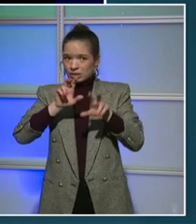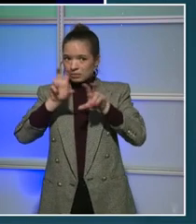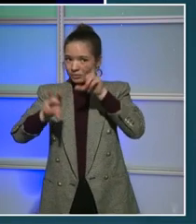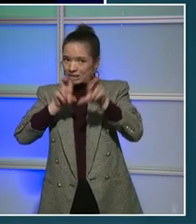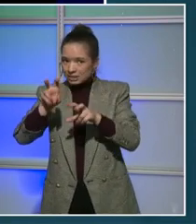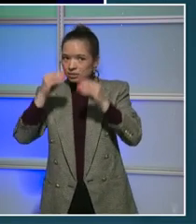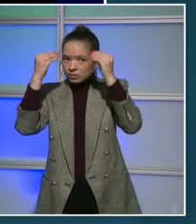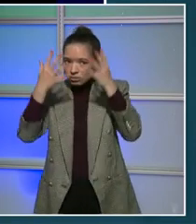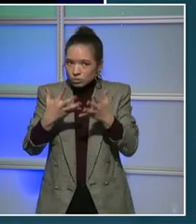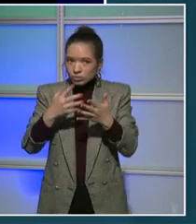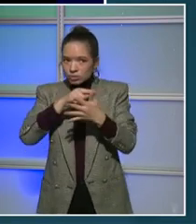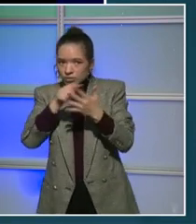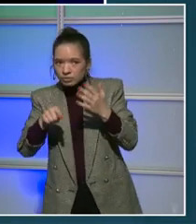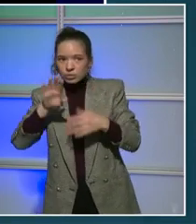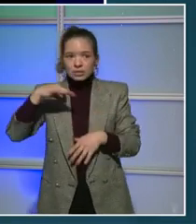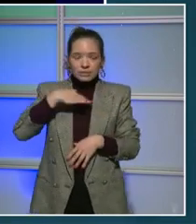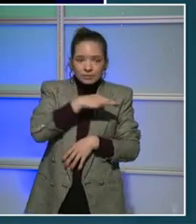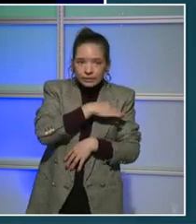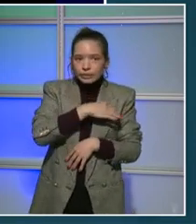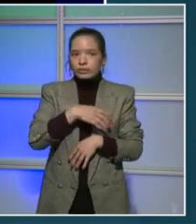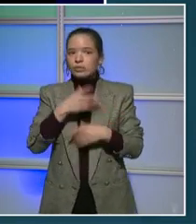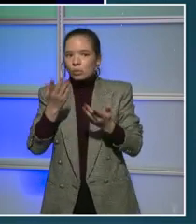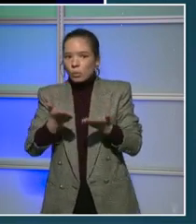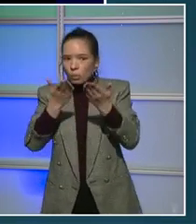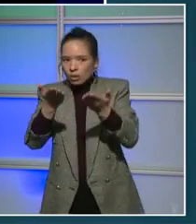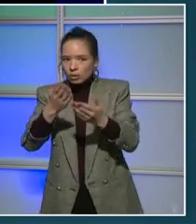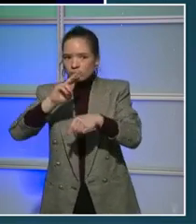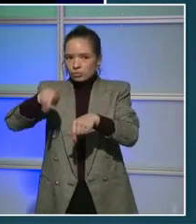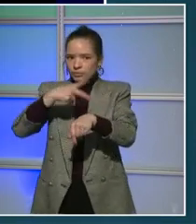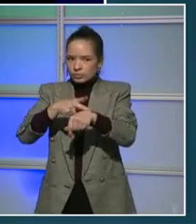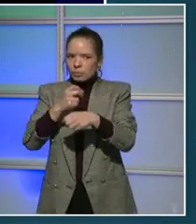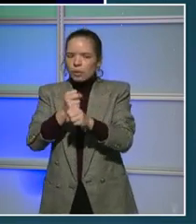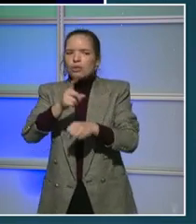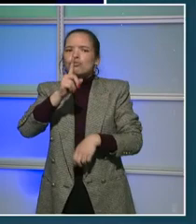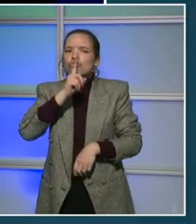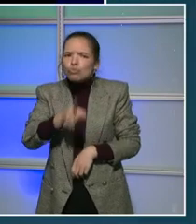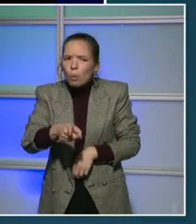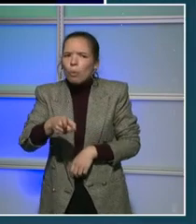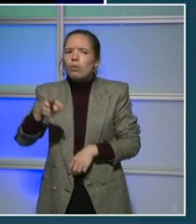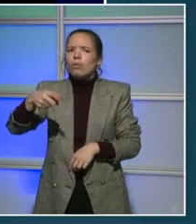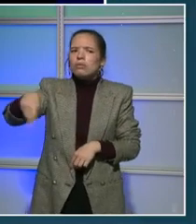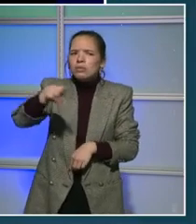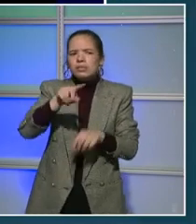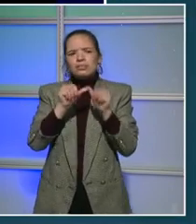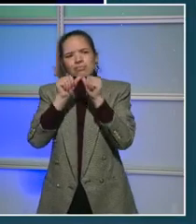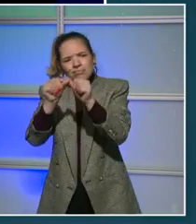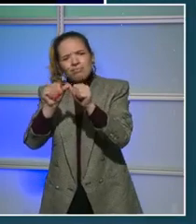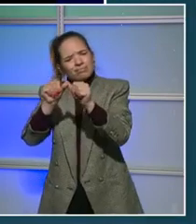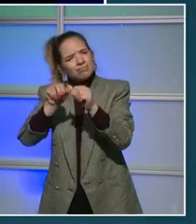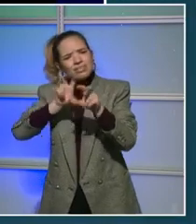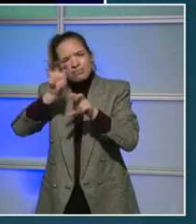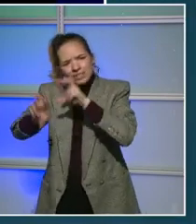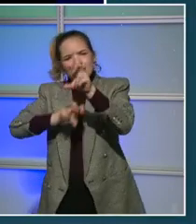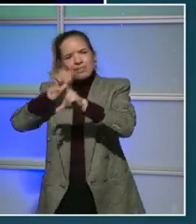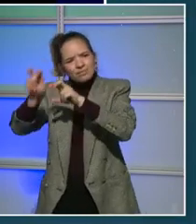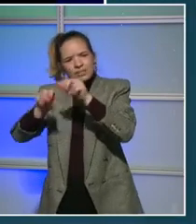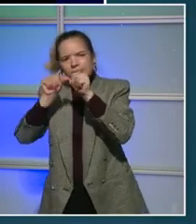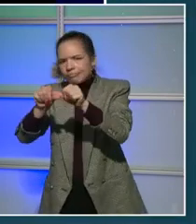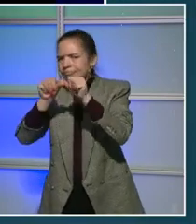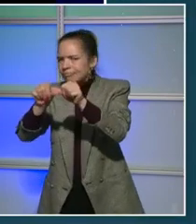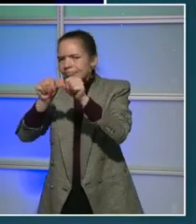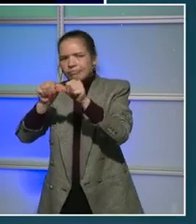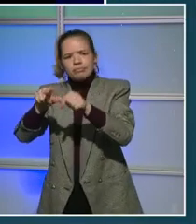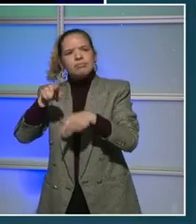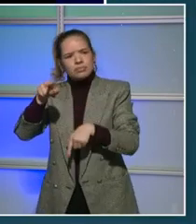that our teachers and our leaders in schools have been asked to do a lot of things on top of education. So we